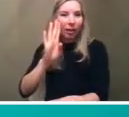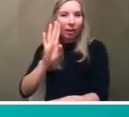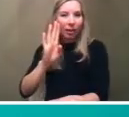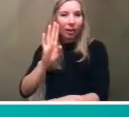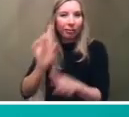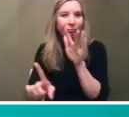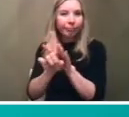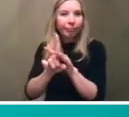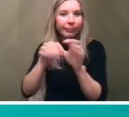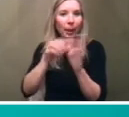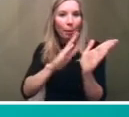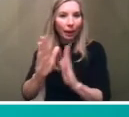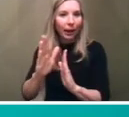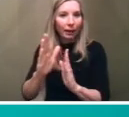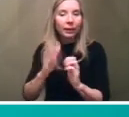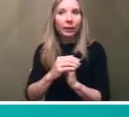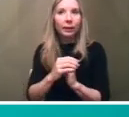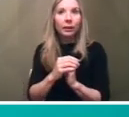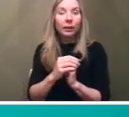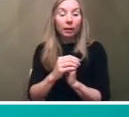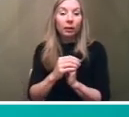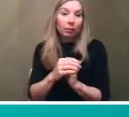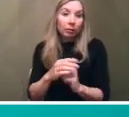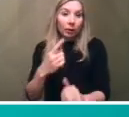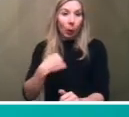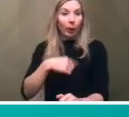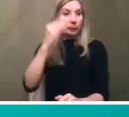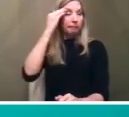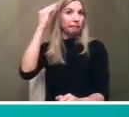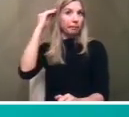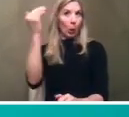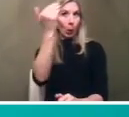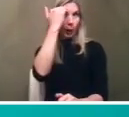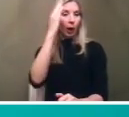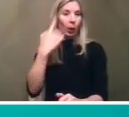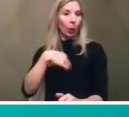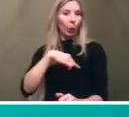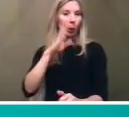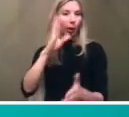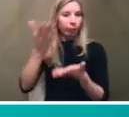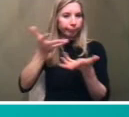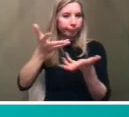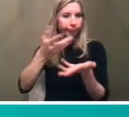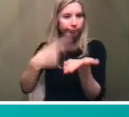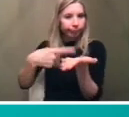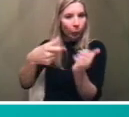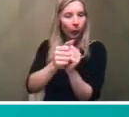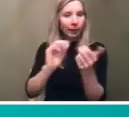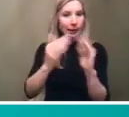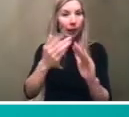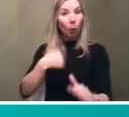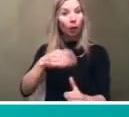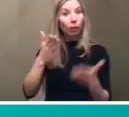and it's definitely uh something that we're we're mindful of and are talking about with the city but um you know and and we'll recommend policy